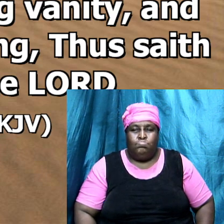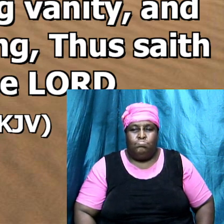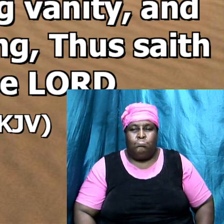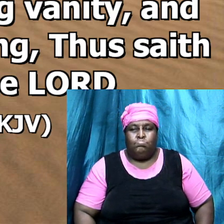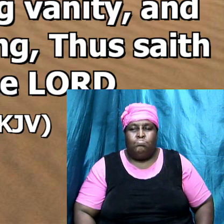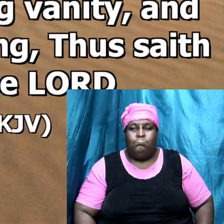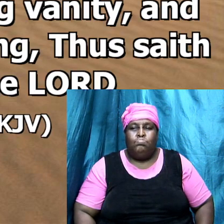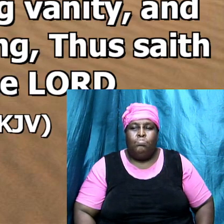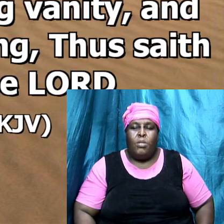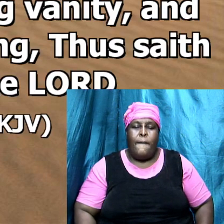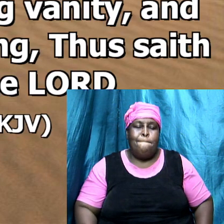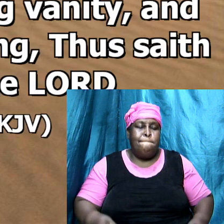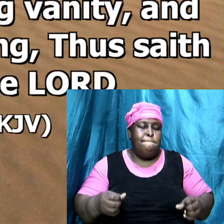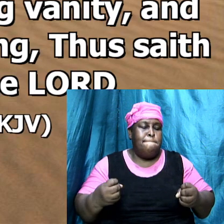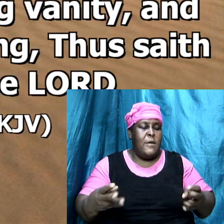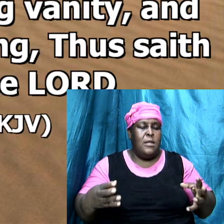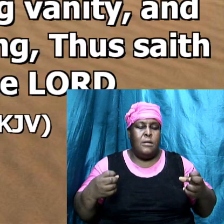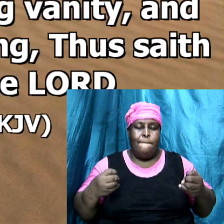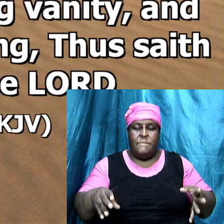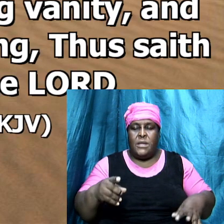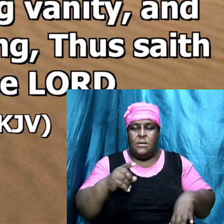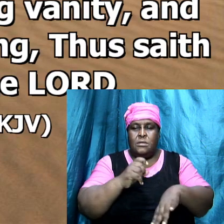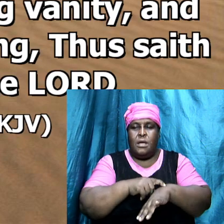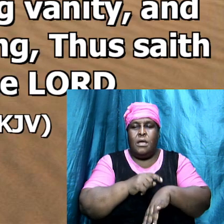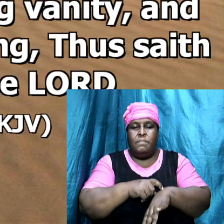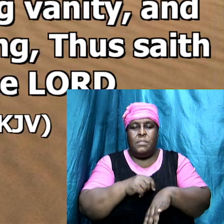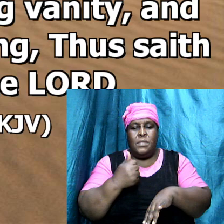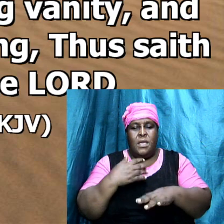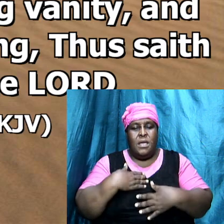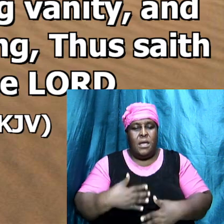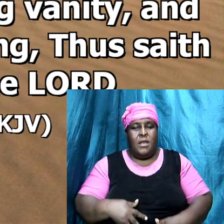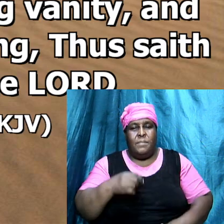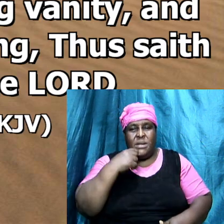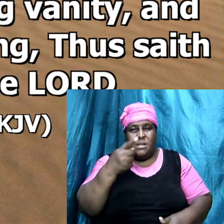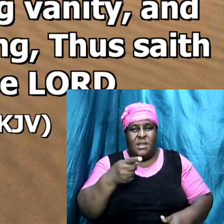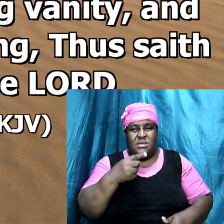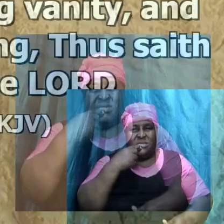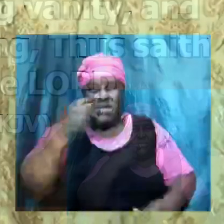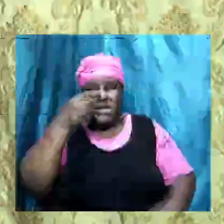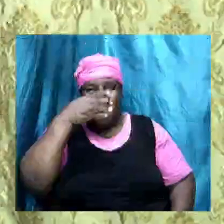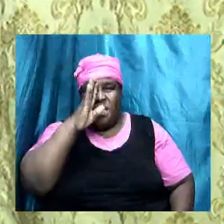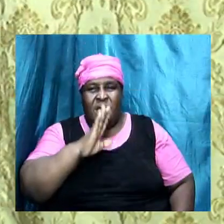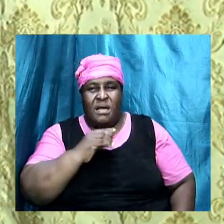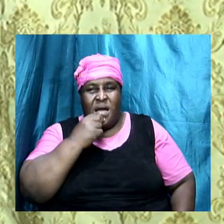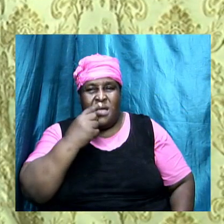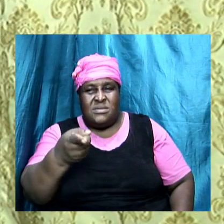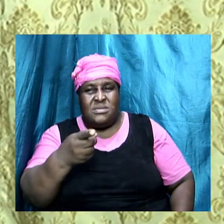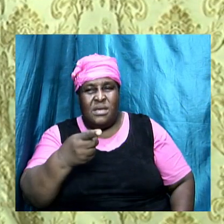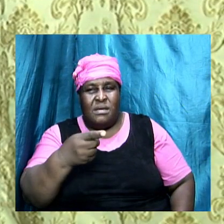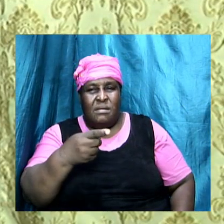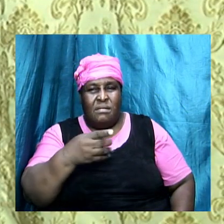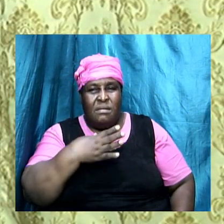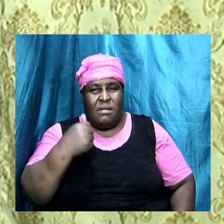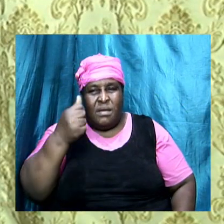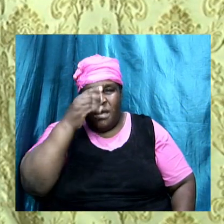it's enough time anybody ever talk to you and tell you say does say the Lord God and God don't say anything